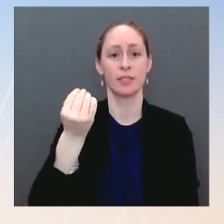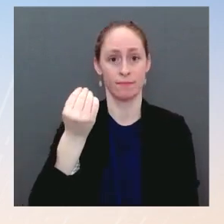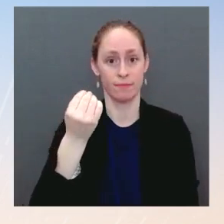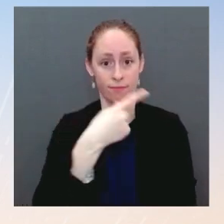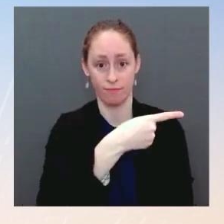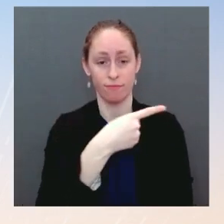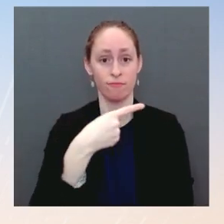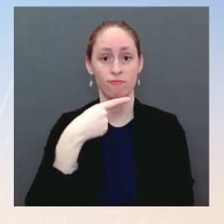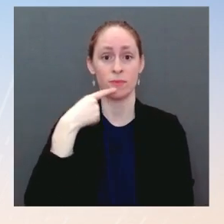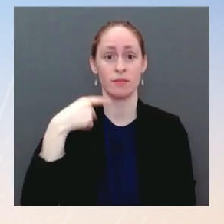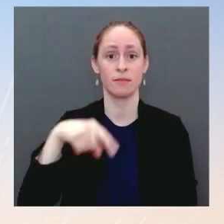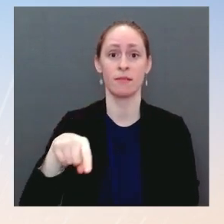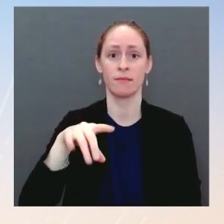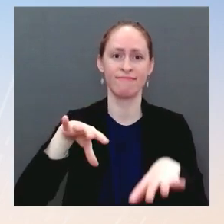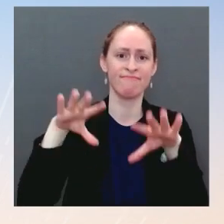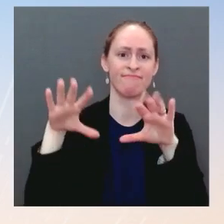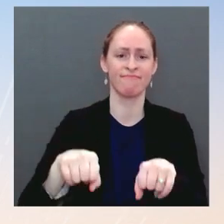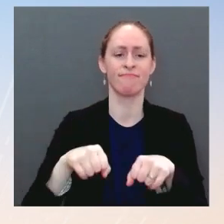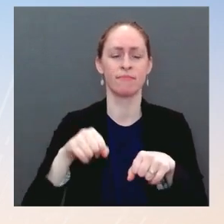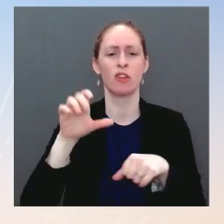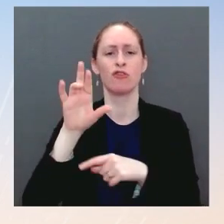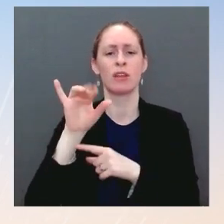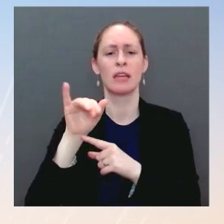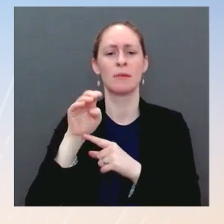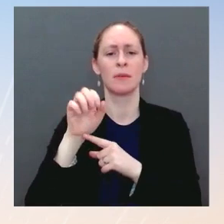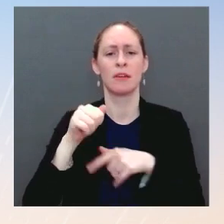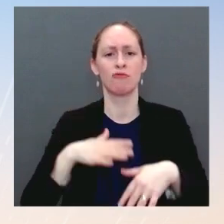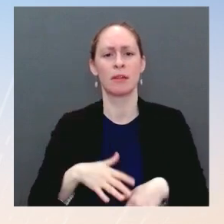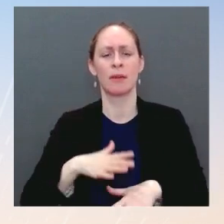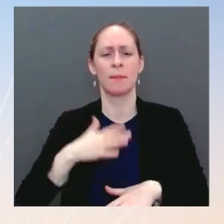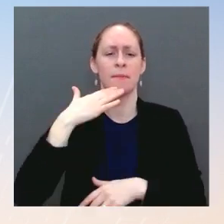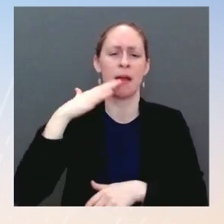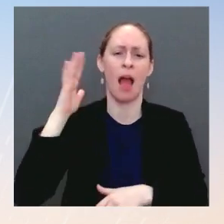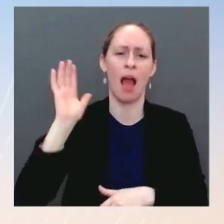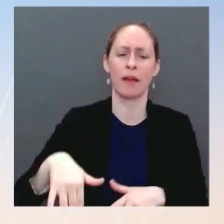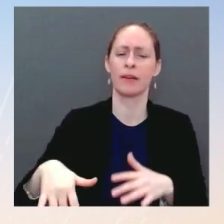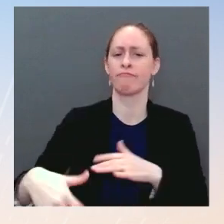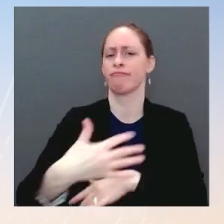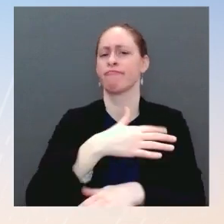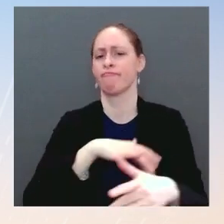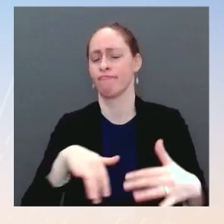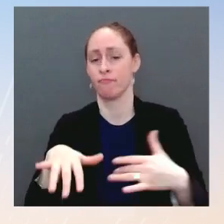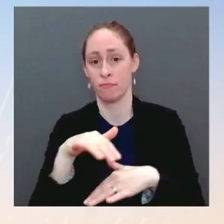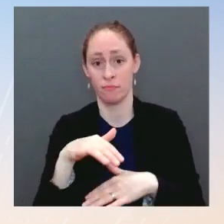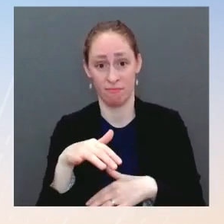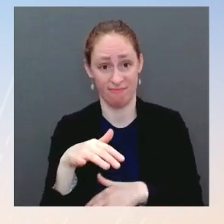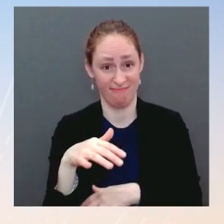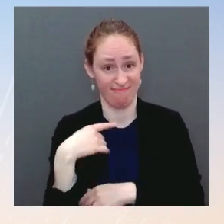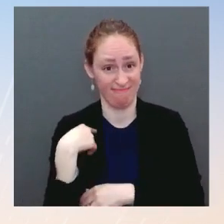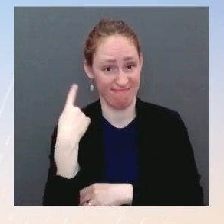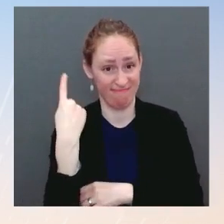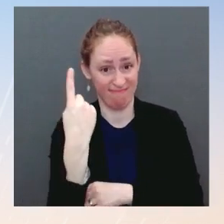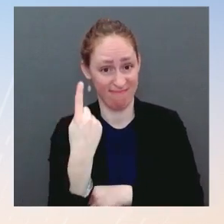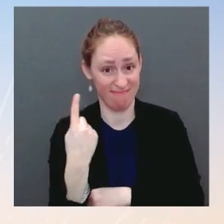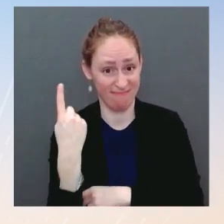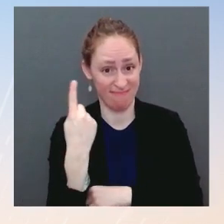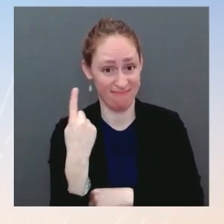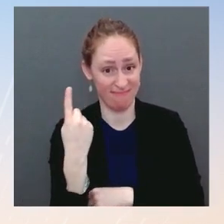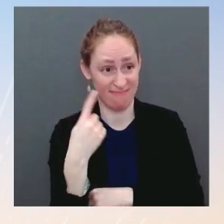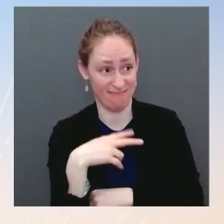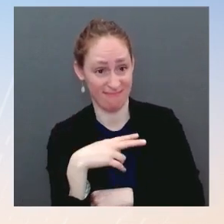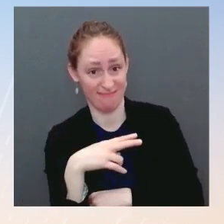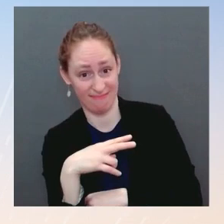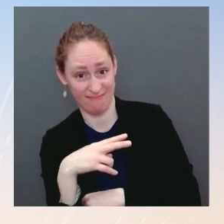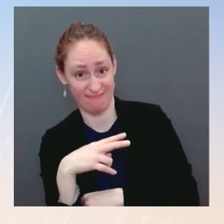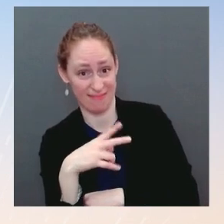if Russia invades now, that there will be many, many millions more. What preparations are being made to work with the EU to alleviate